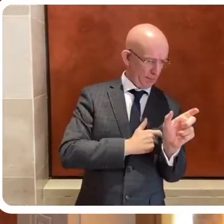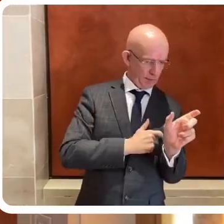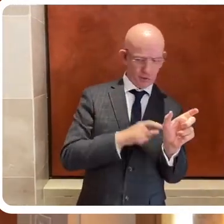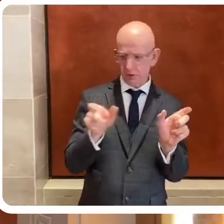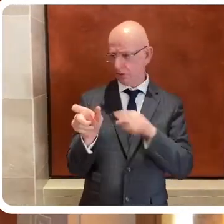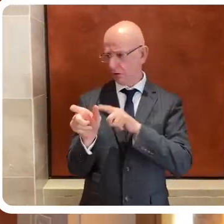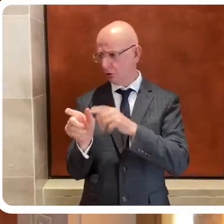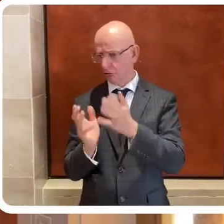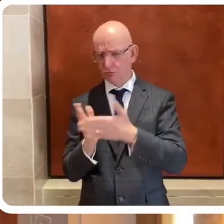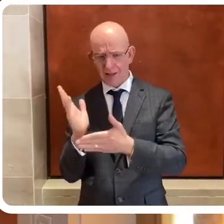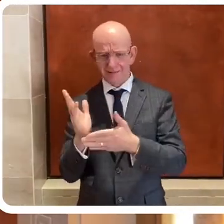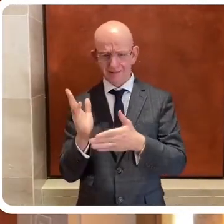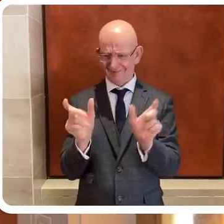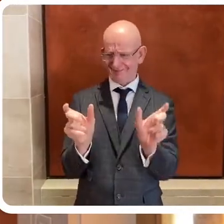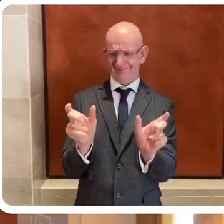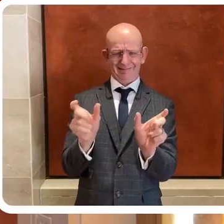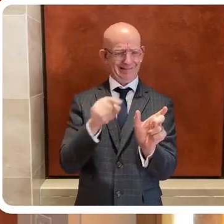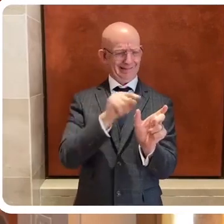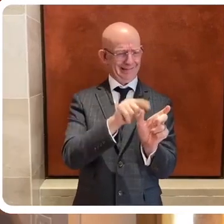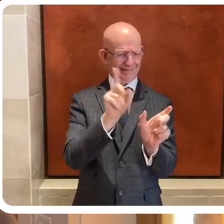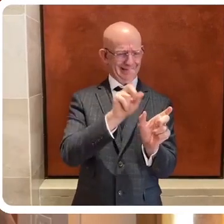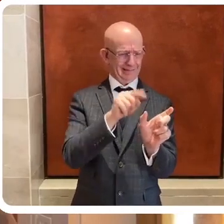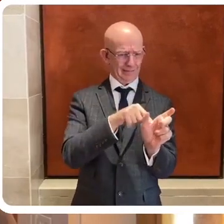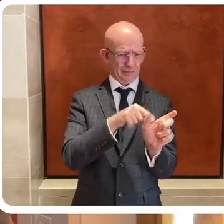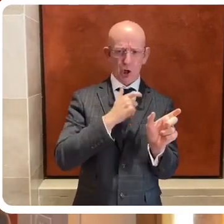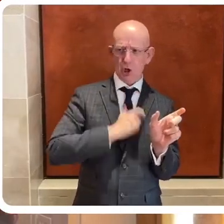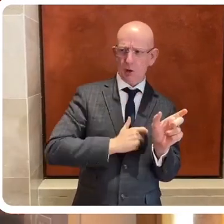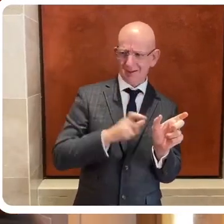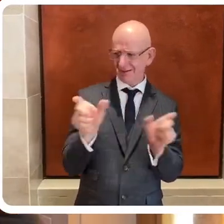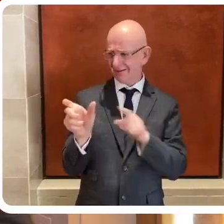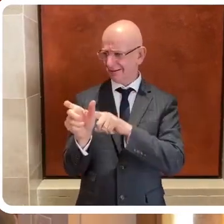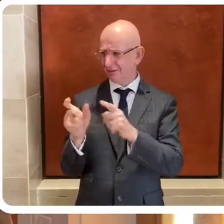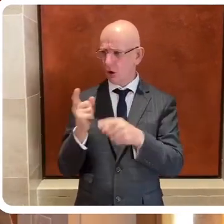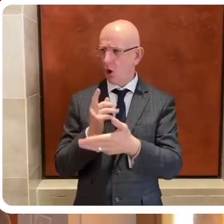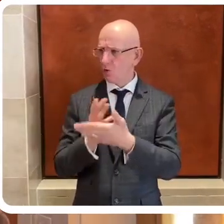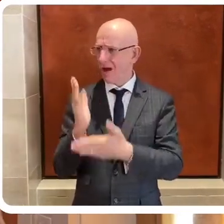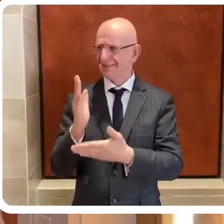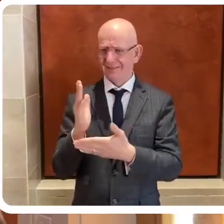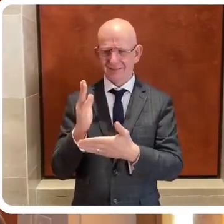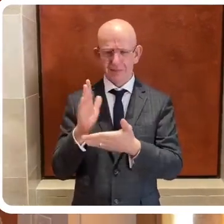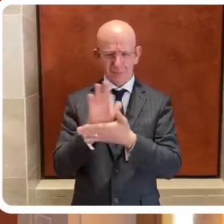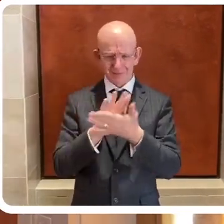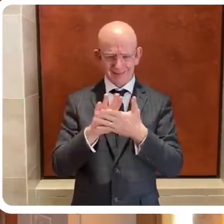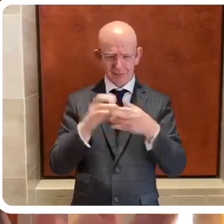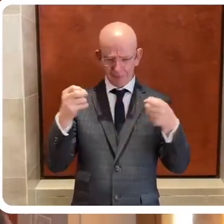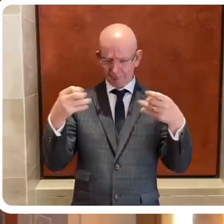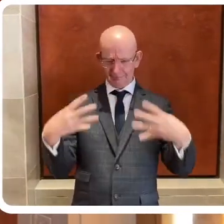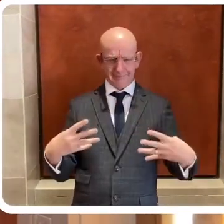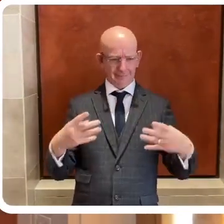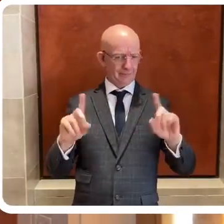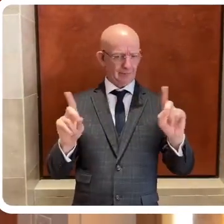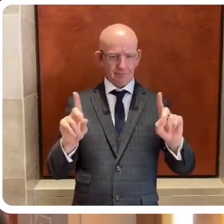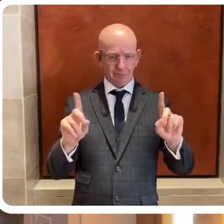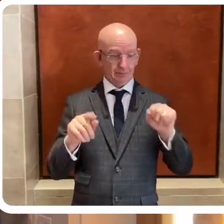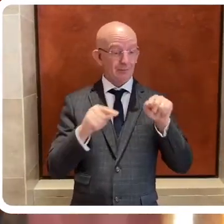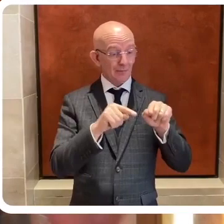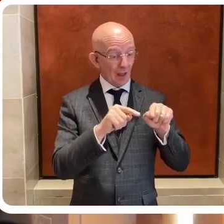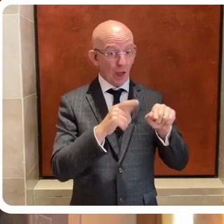we is human. All of us in this room, everyone in this country, everyone, welcome back sir,